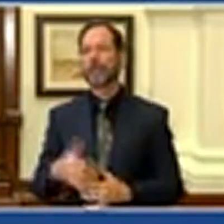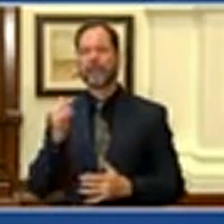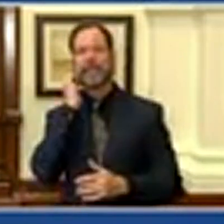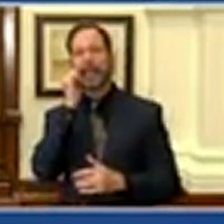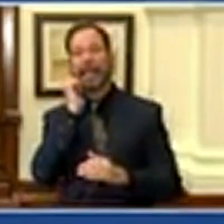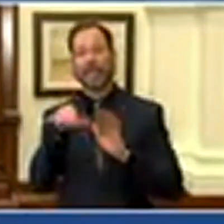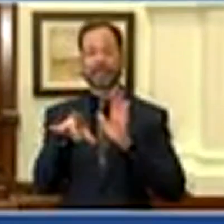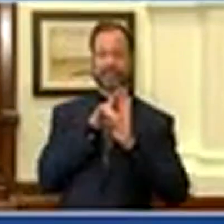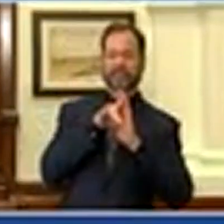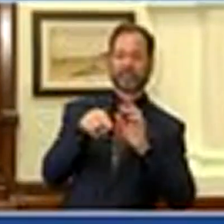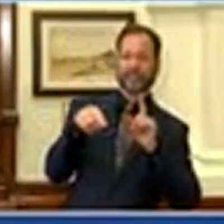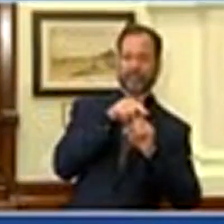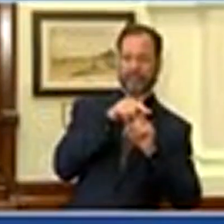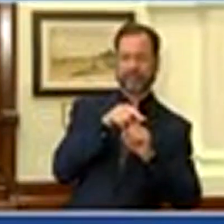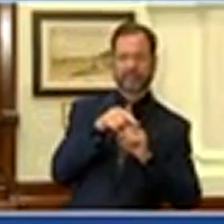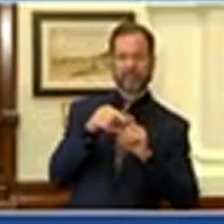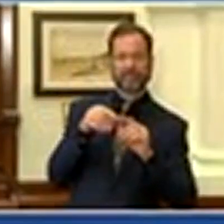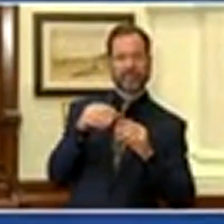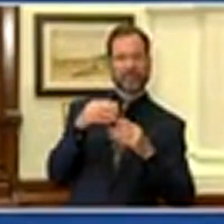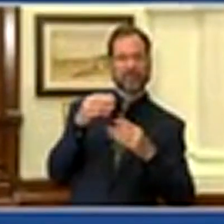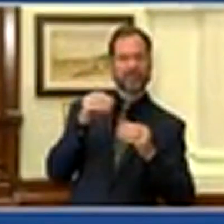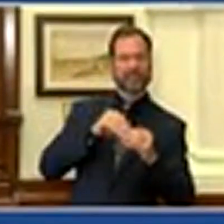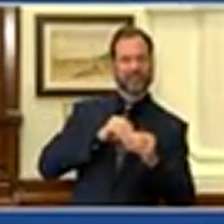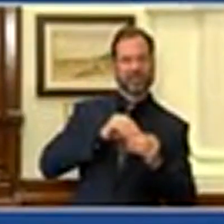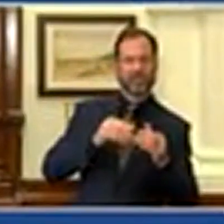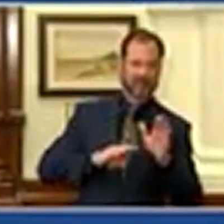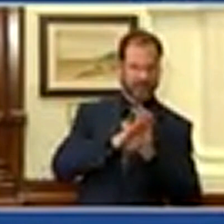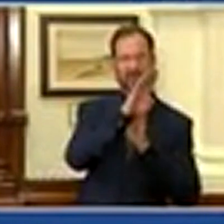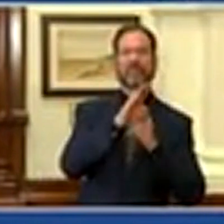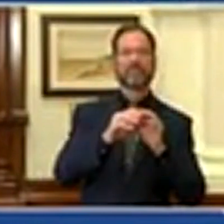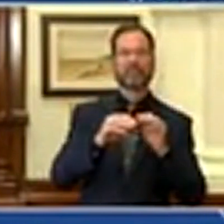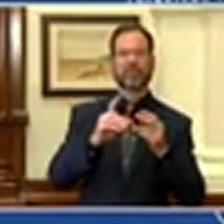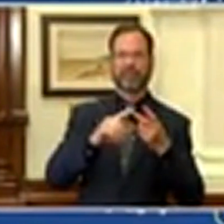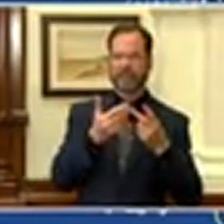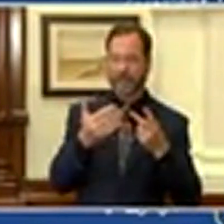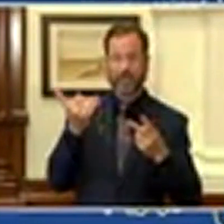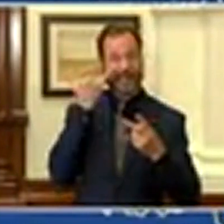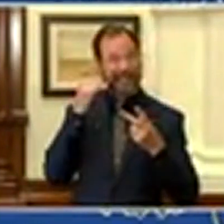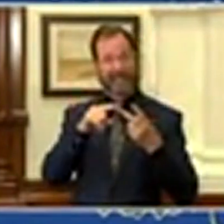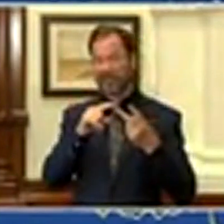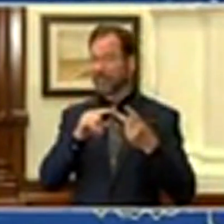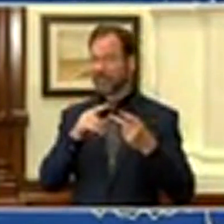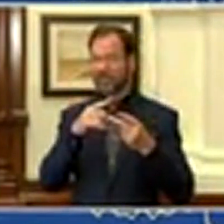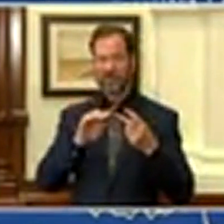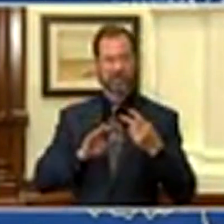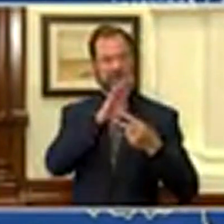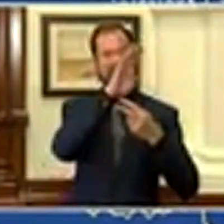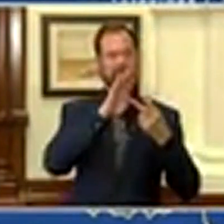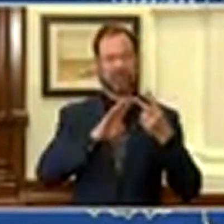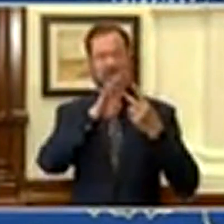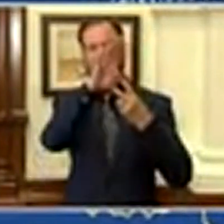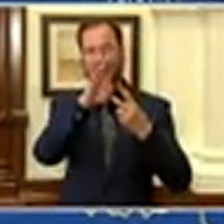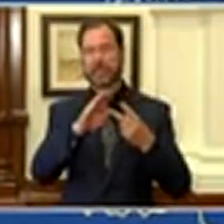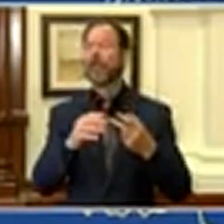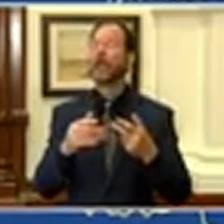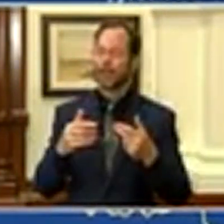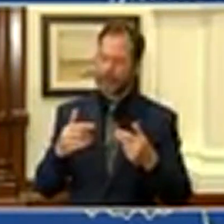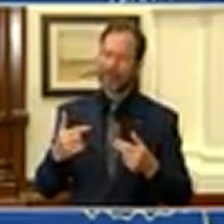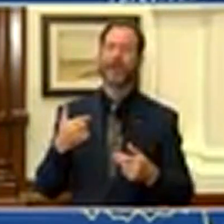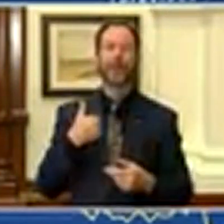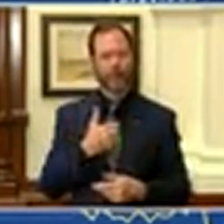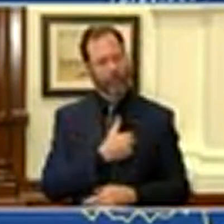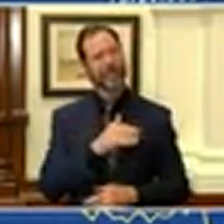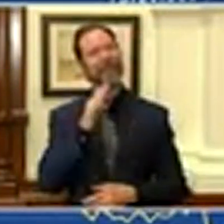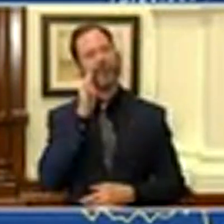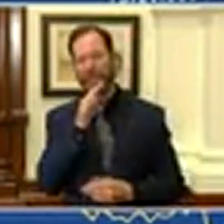spiking, surely the public can understand. I if those spikes continue, additional measures are